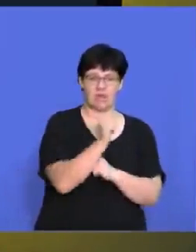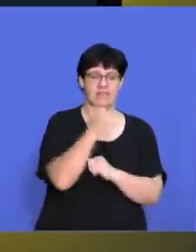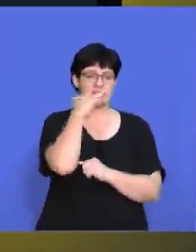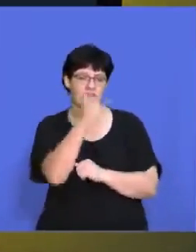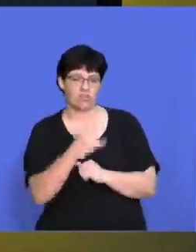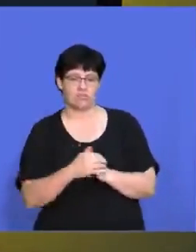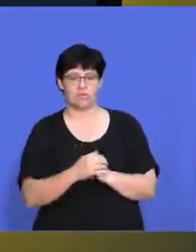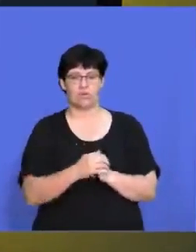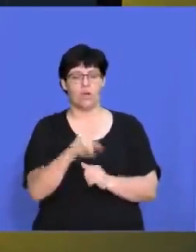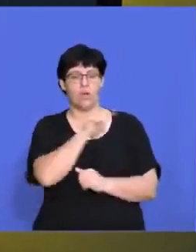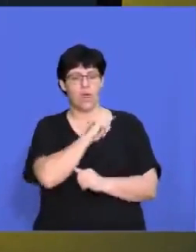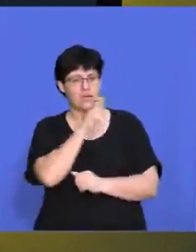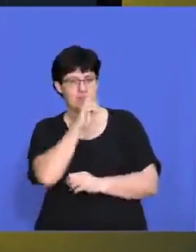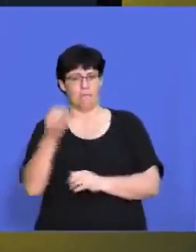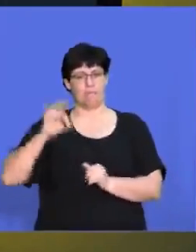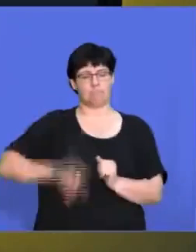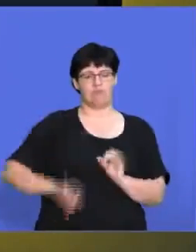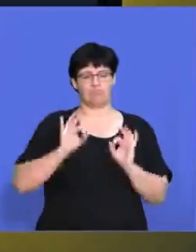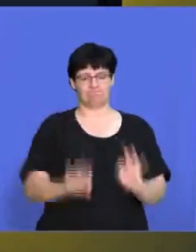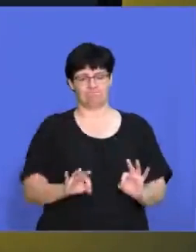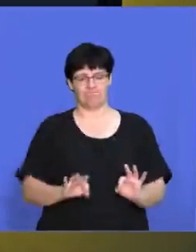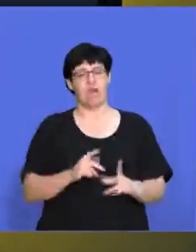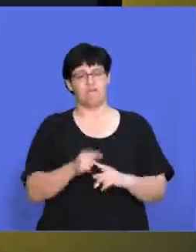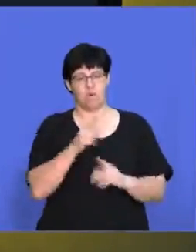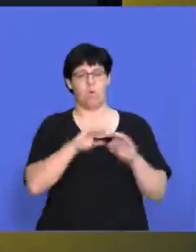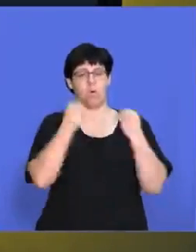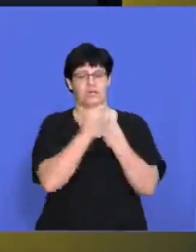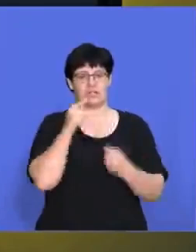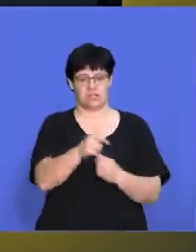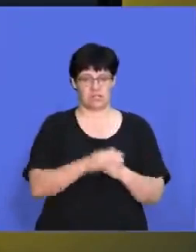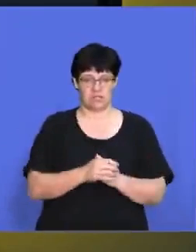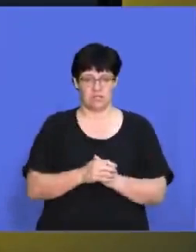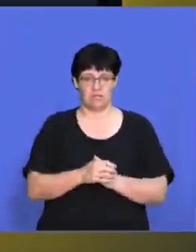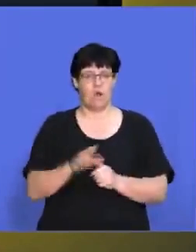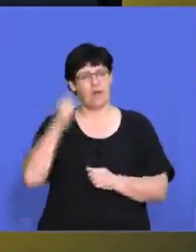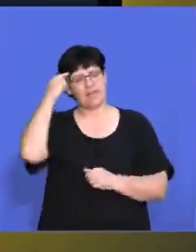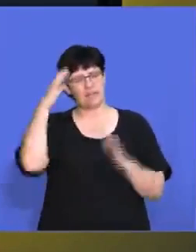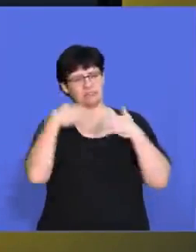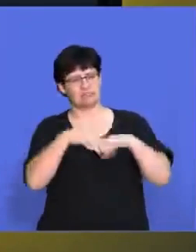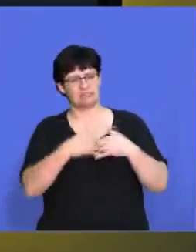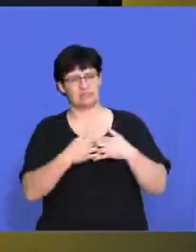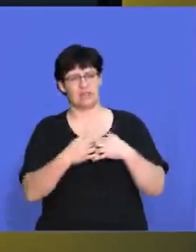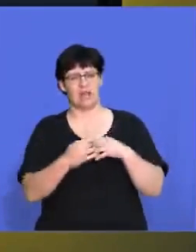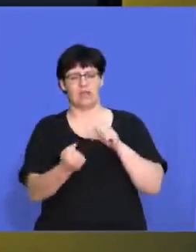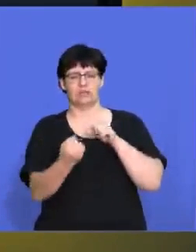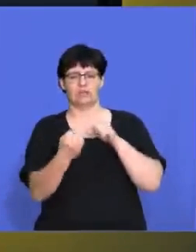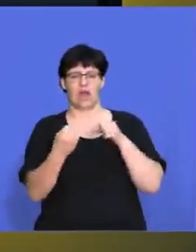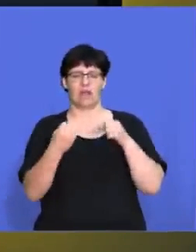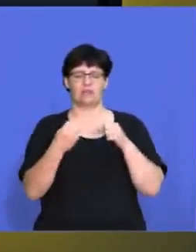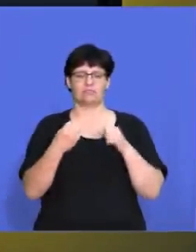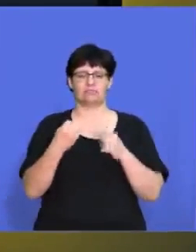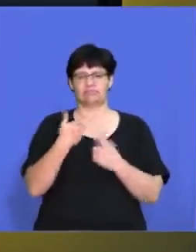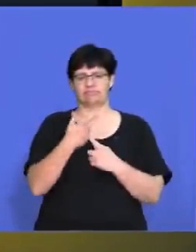phones because they saw how profitable it was for, for one organization. If you just think of all the streaming services that,